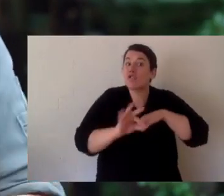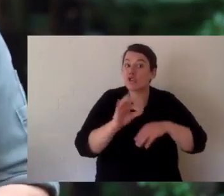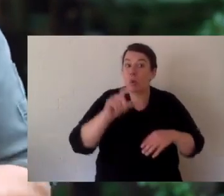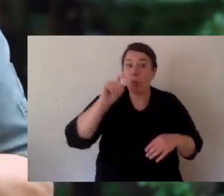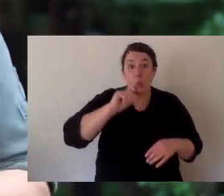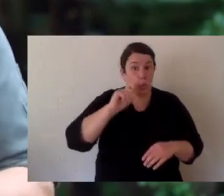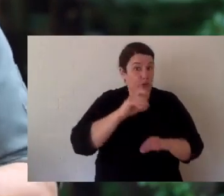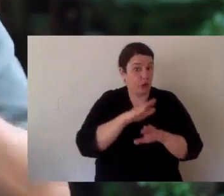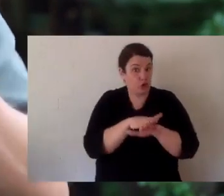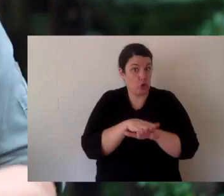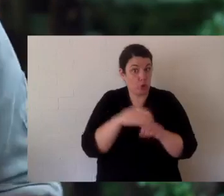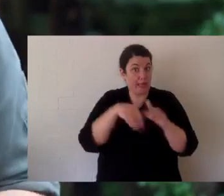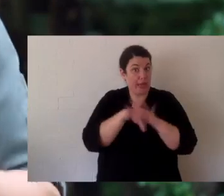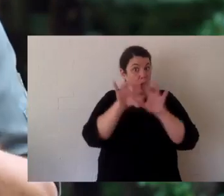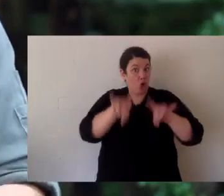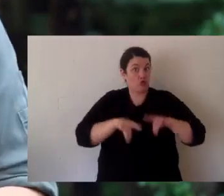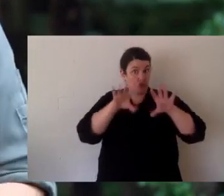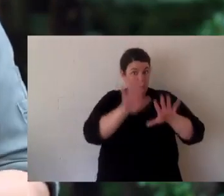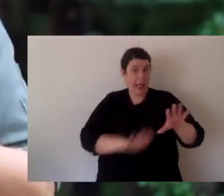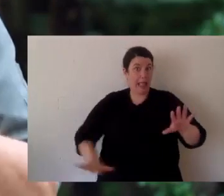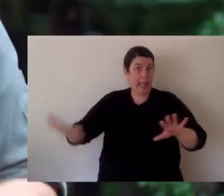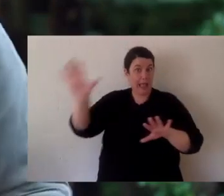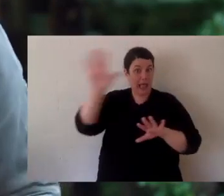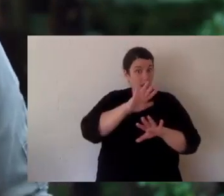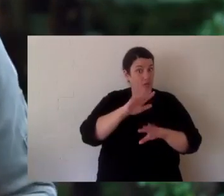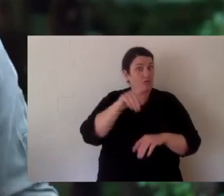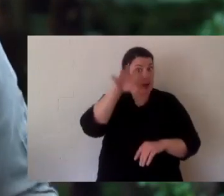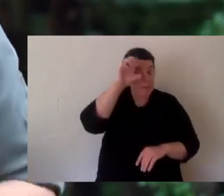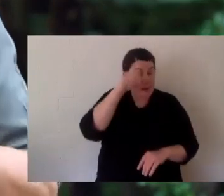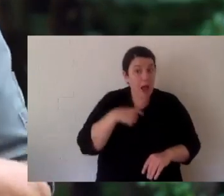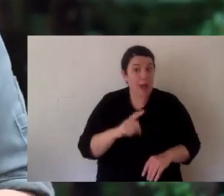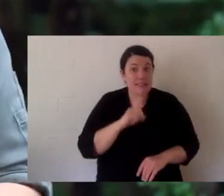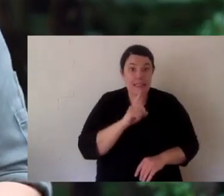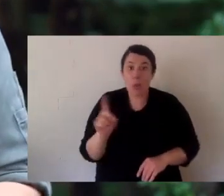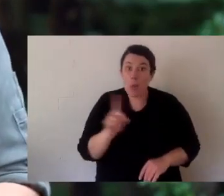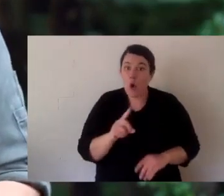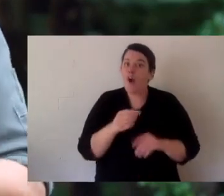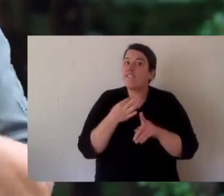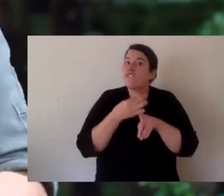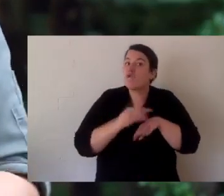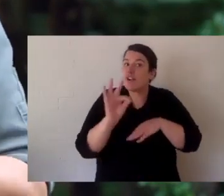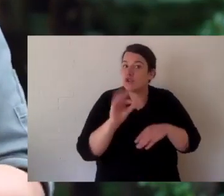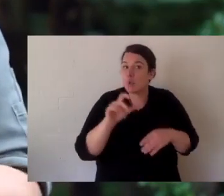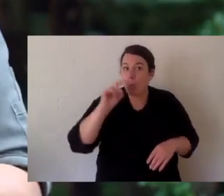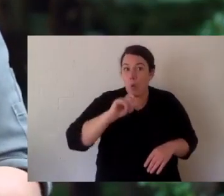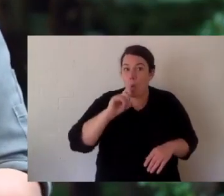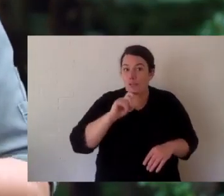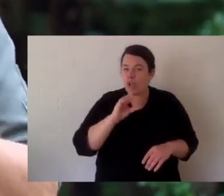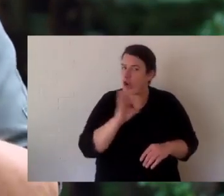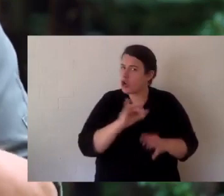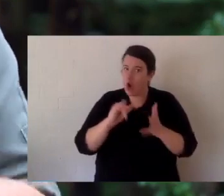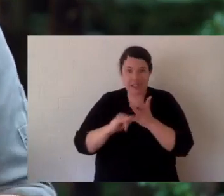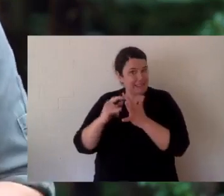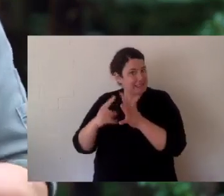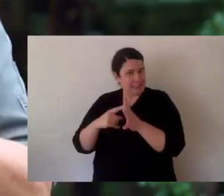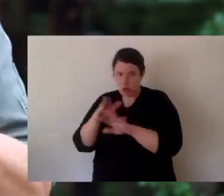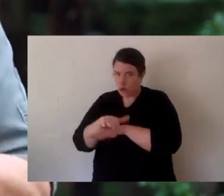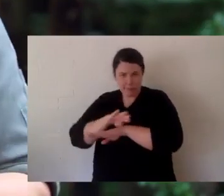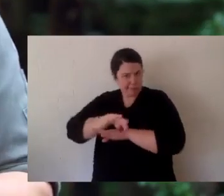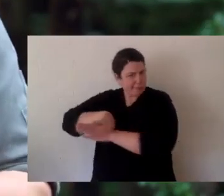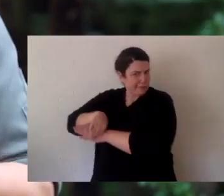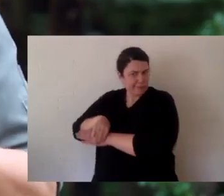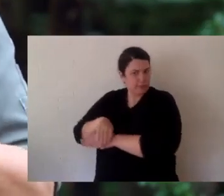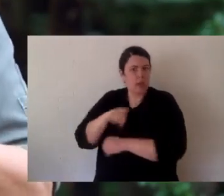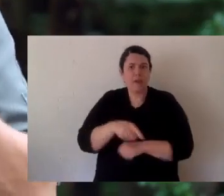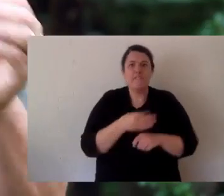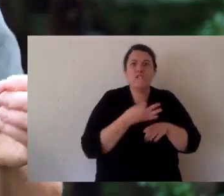I want you to tell me how many species of freshwater turtles there are. Okay, just in Australia. And note that